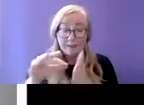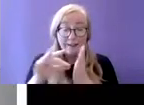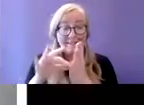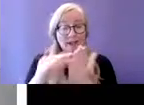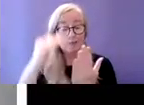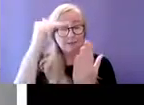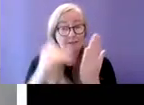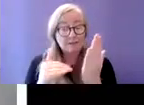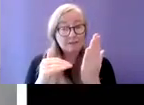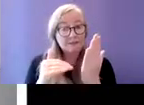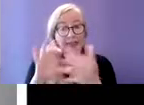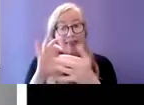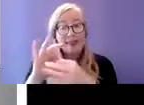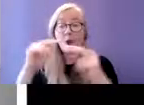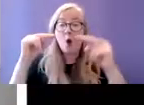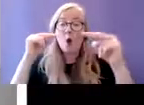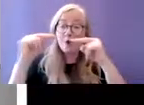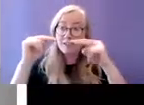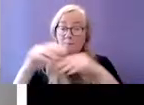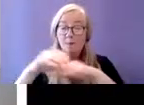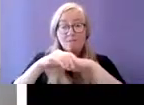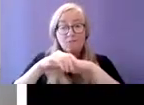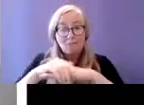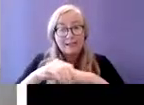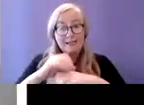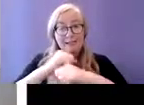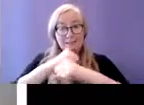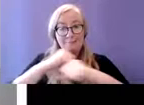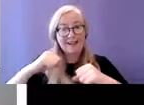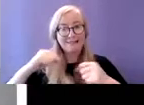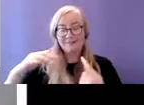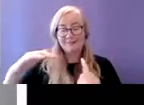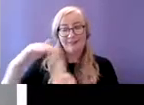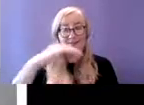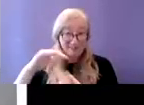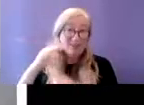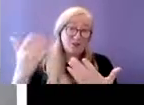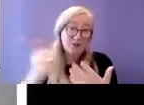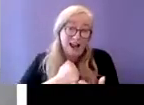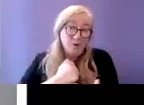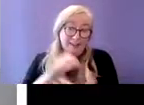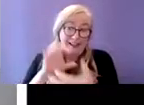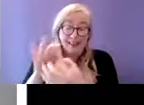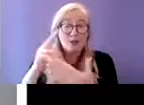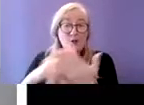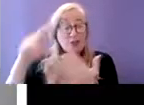in our case it's autism friendly university so there will be lots of guidelines that could be of use there